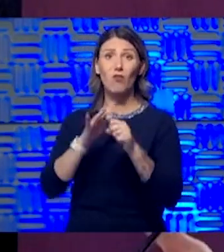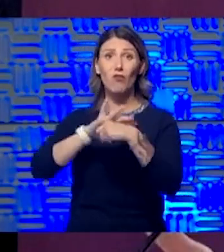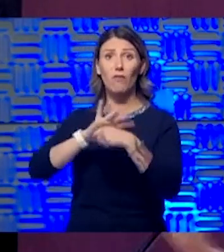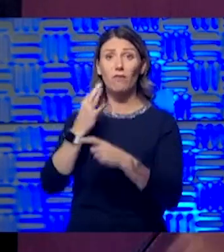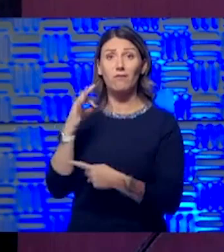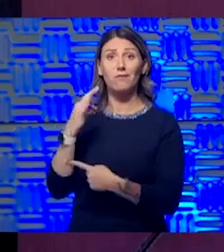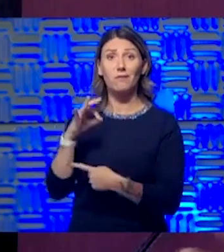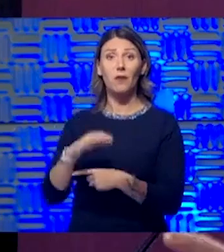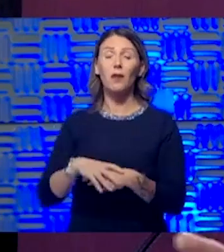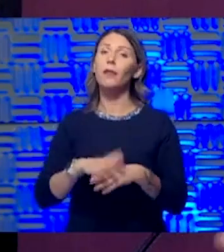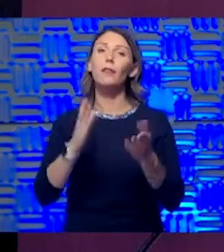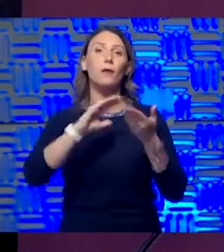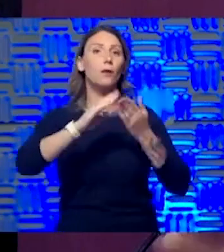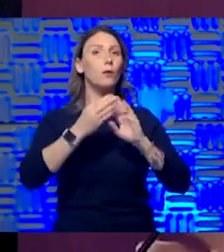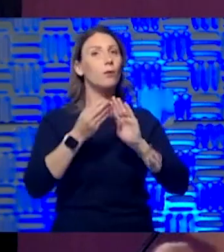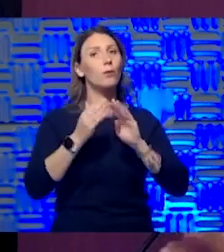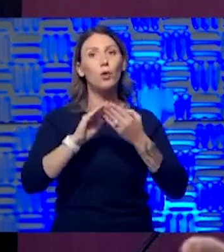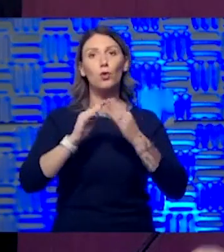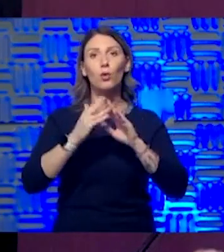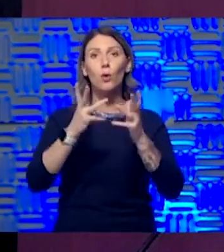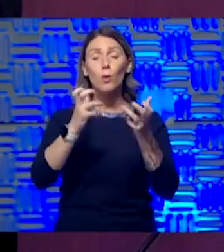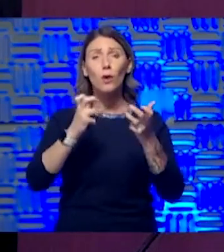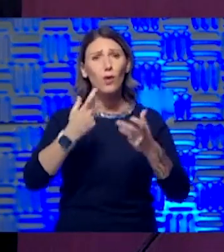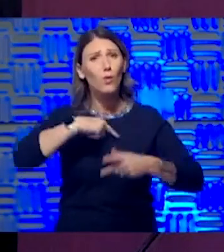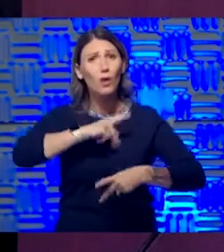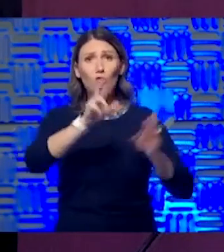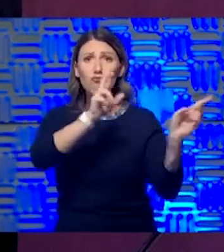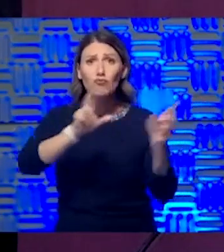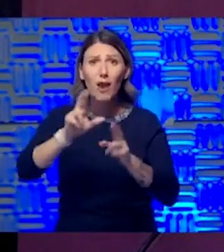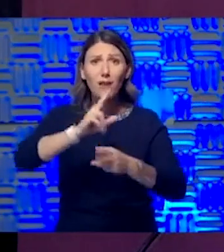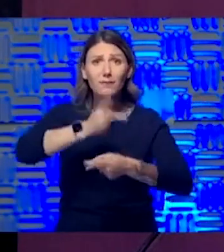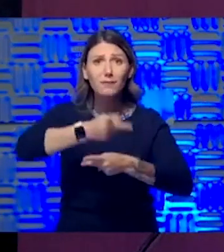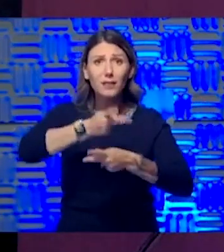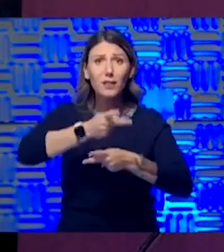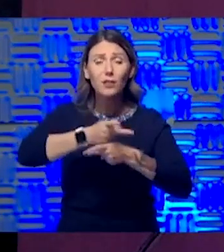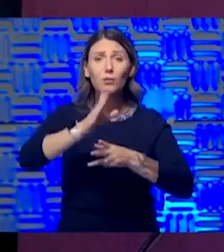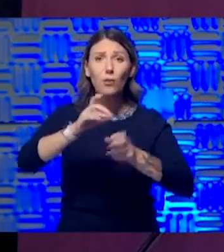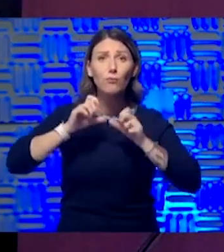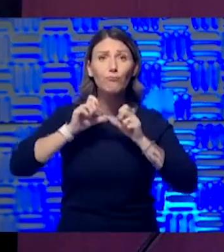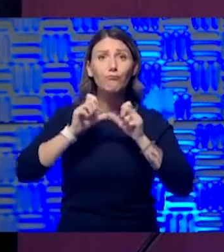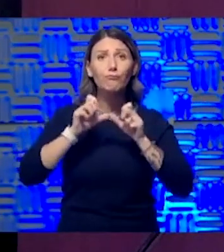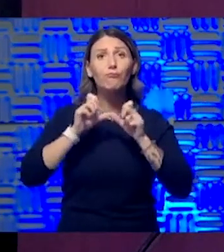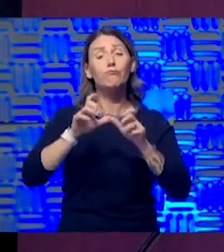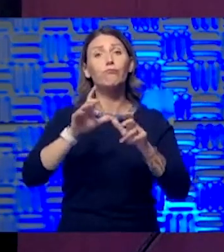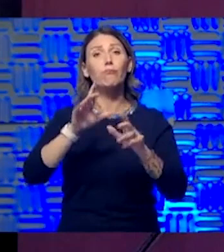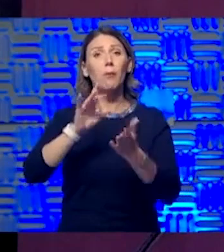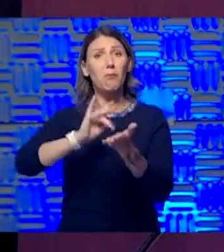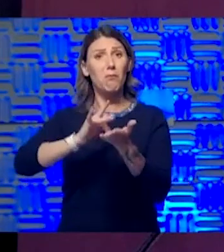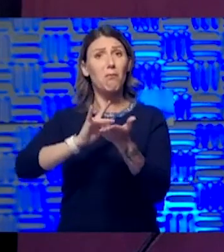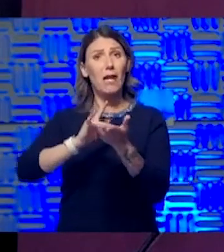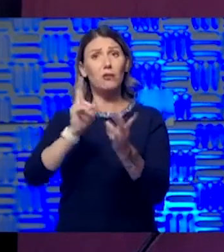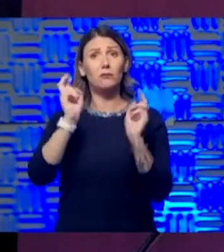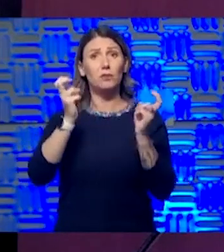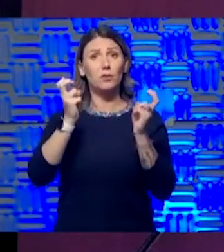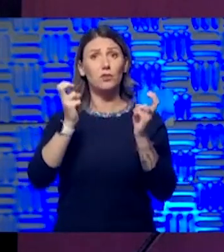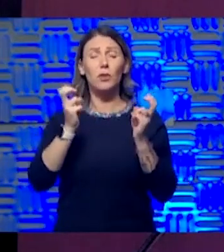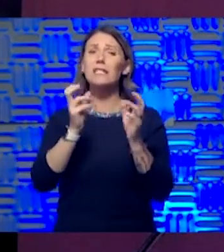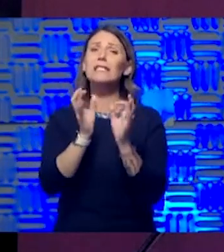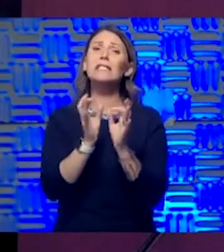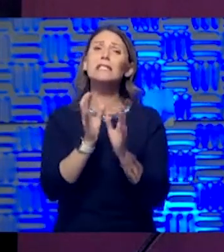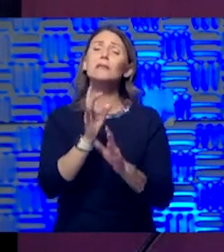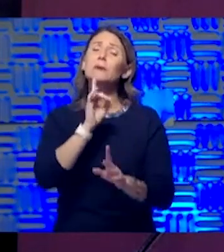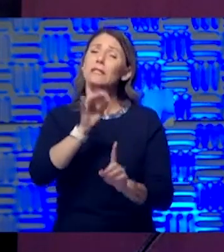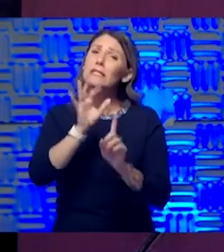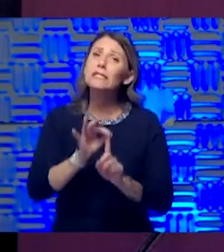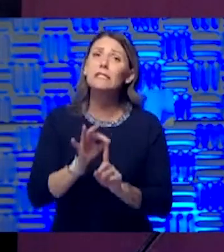community, I would say, again, we're ready to take care of your ongoing medical problem. And, you know, especially if you've